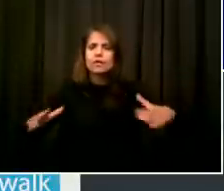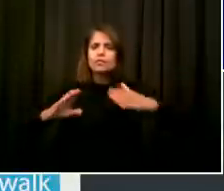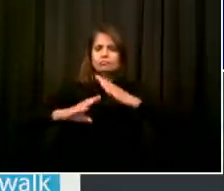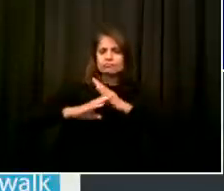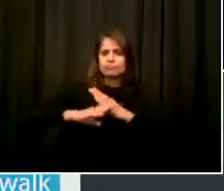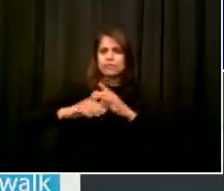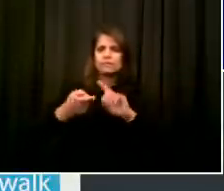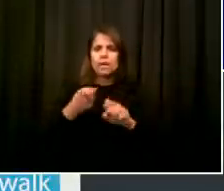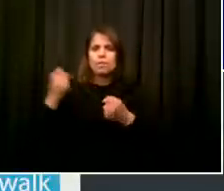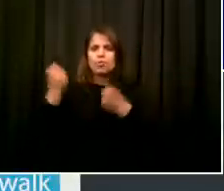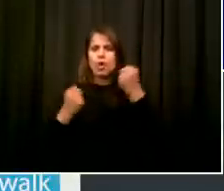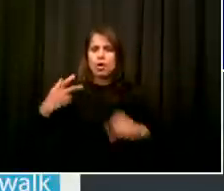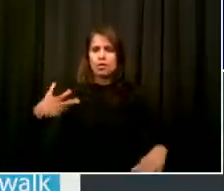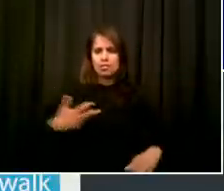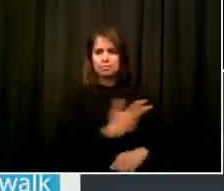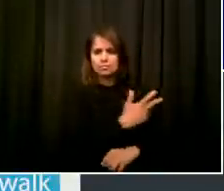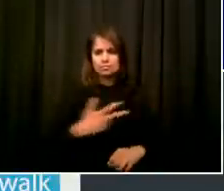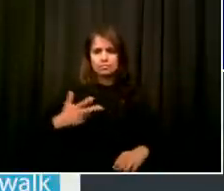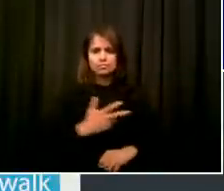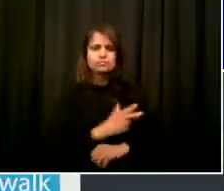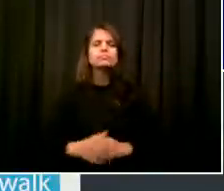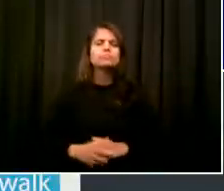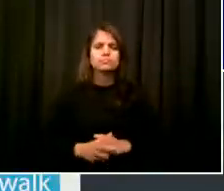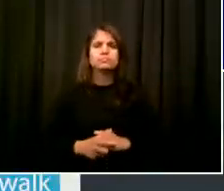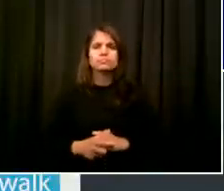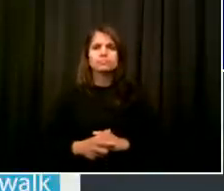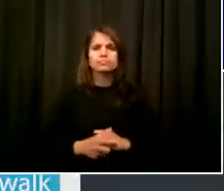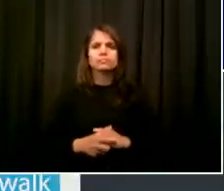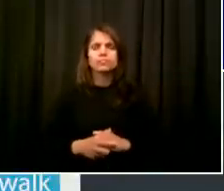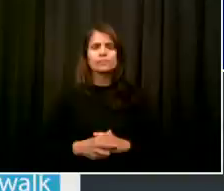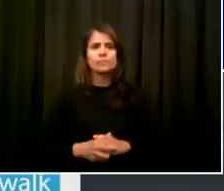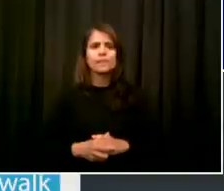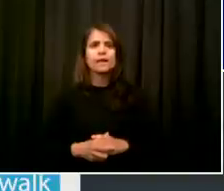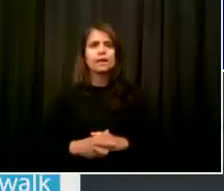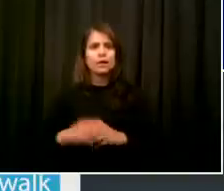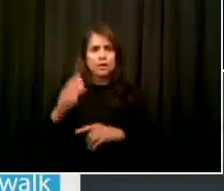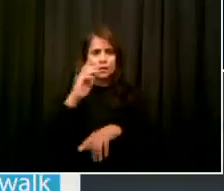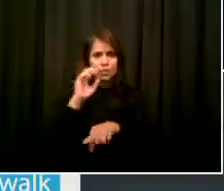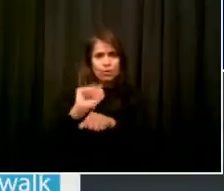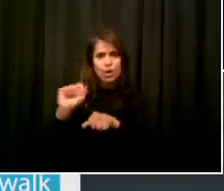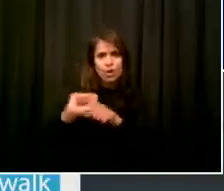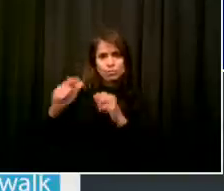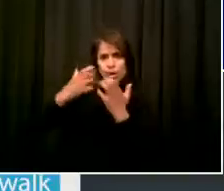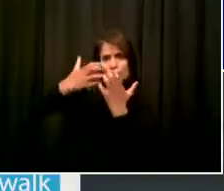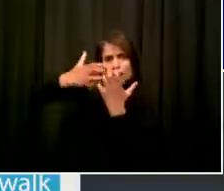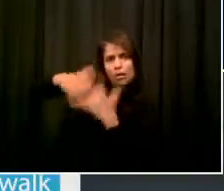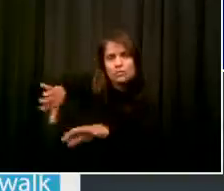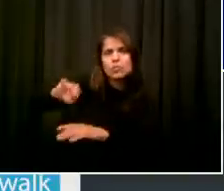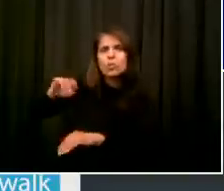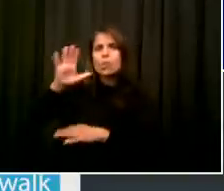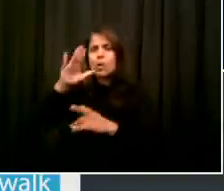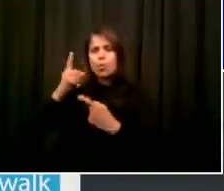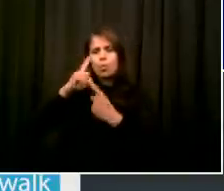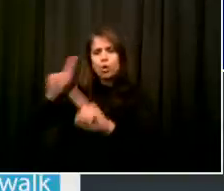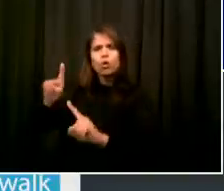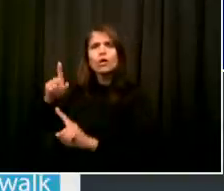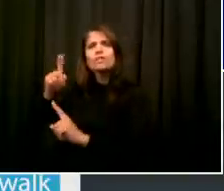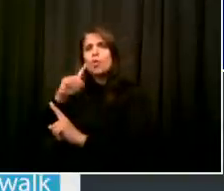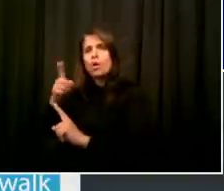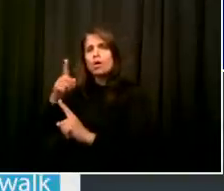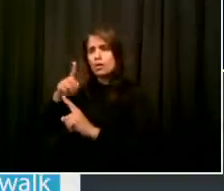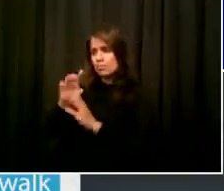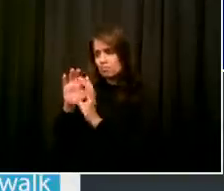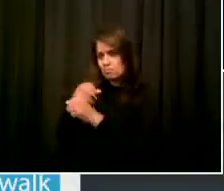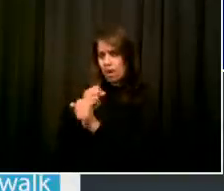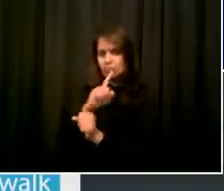restaurants. And I'm proud to say with our partners at SBS and industry partners, I think we've done so. This just gives you sort of, this is a rough sketch of, of